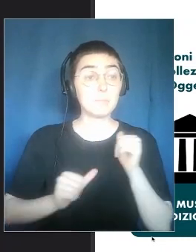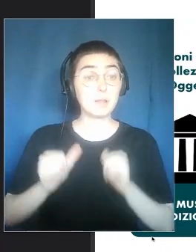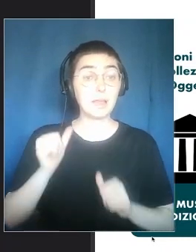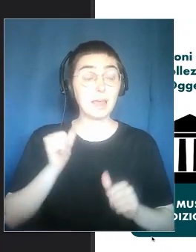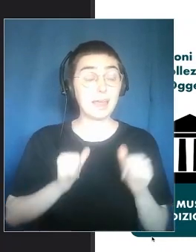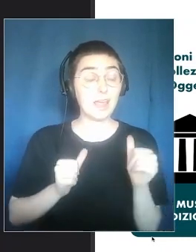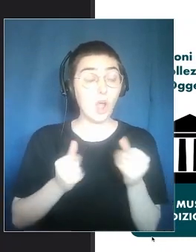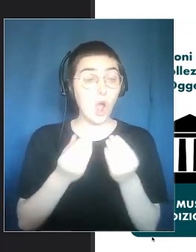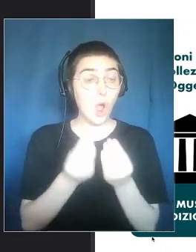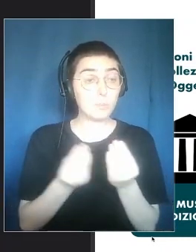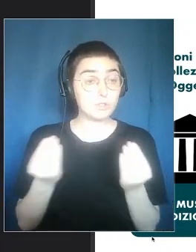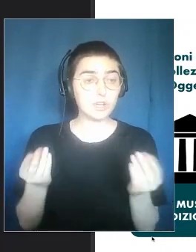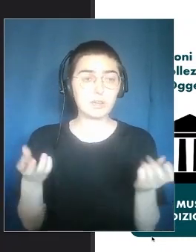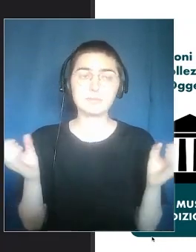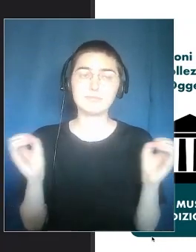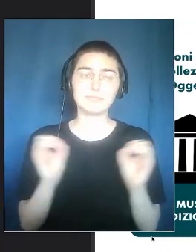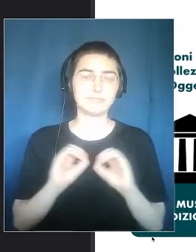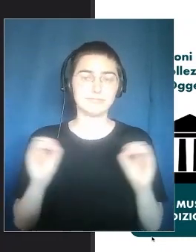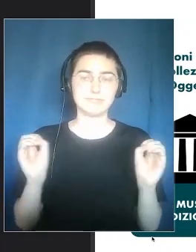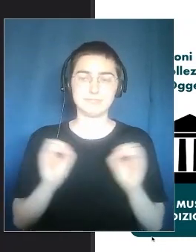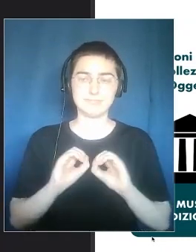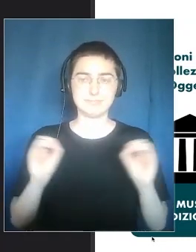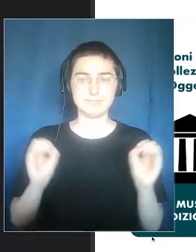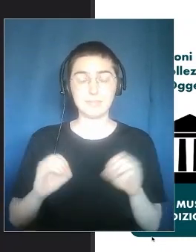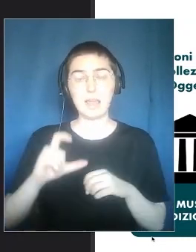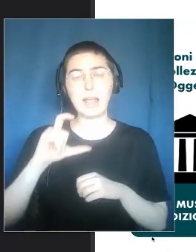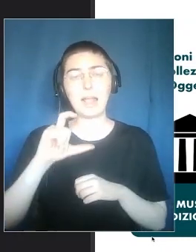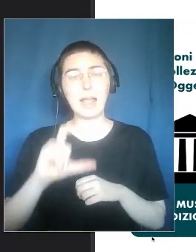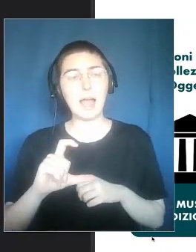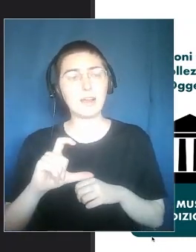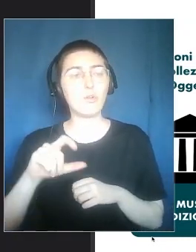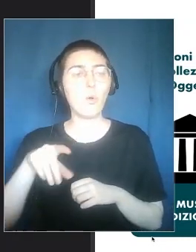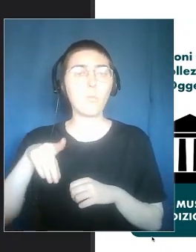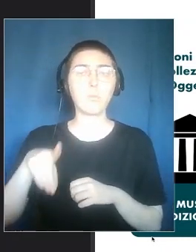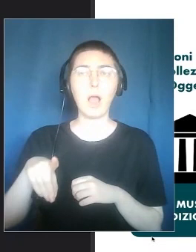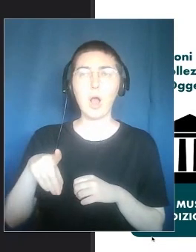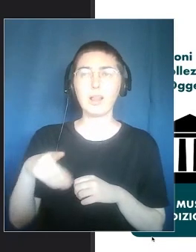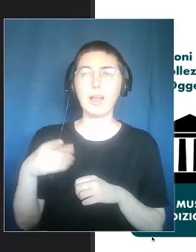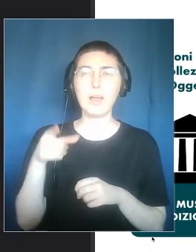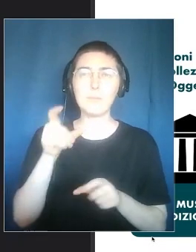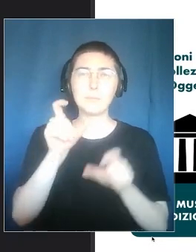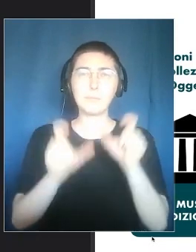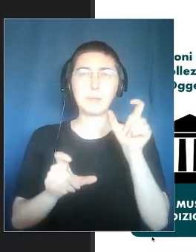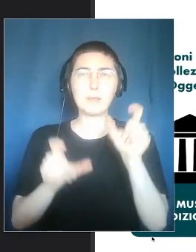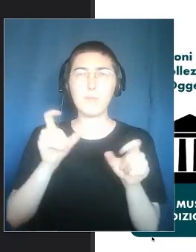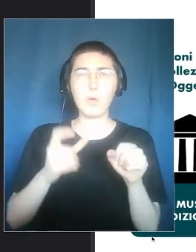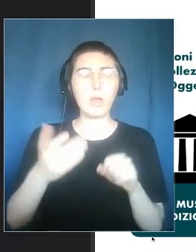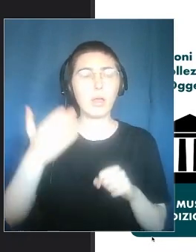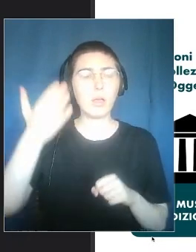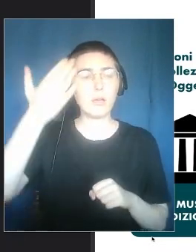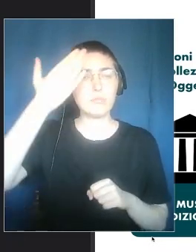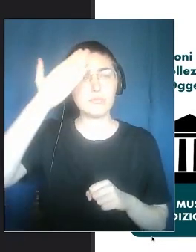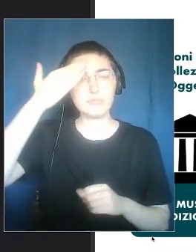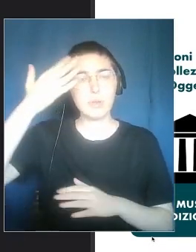Today what we have in Silent plays are not objects. The memories that they collect from